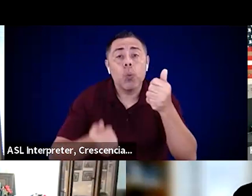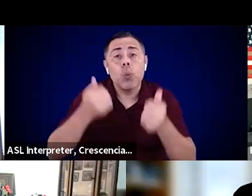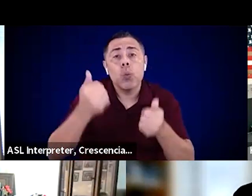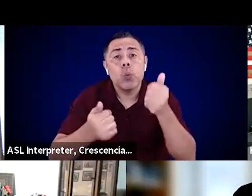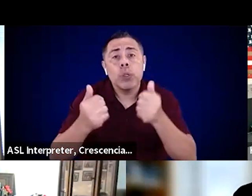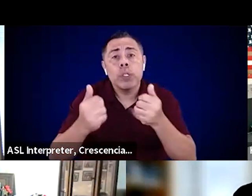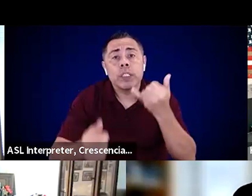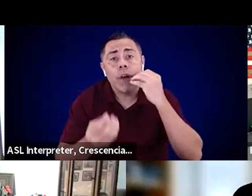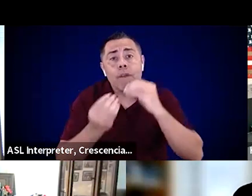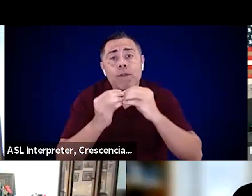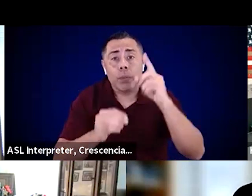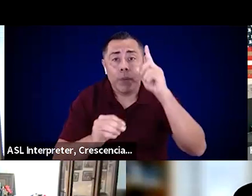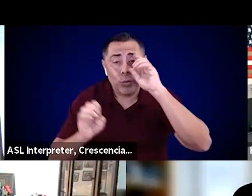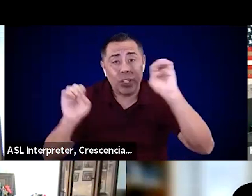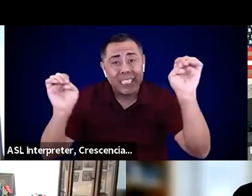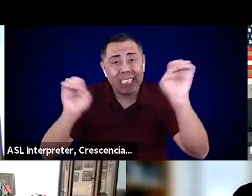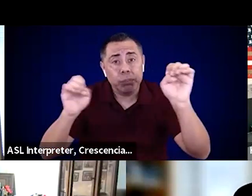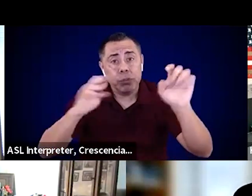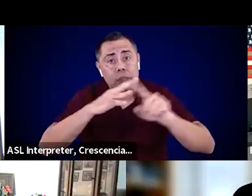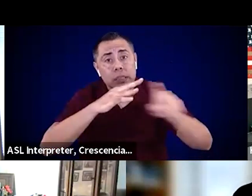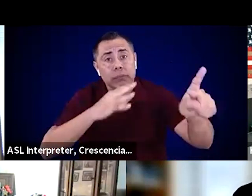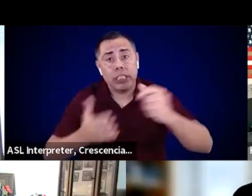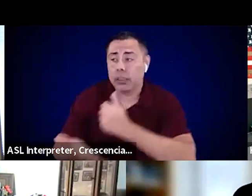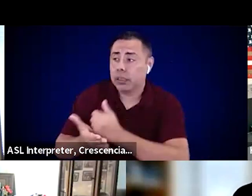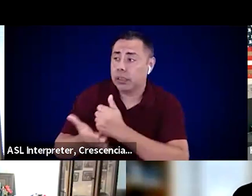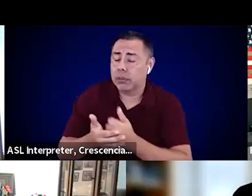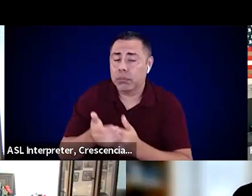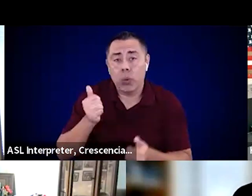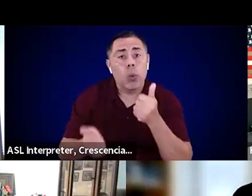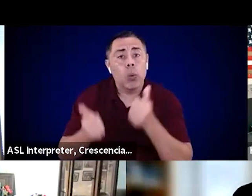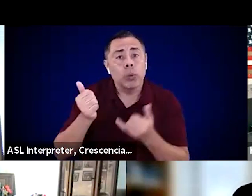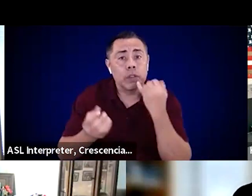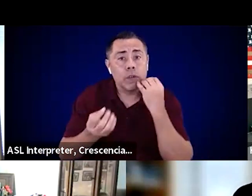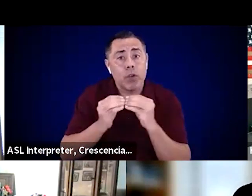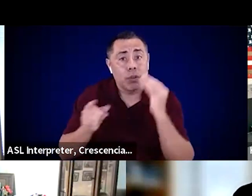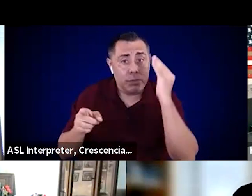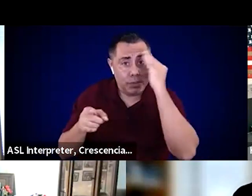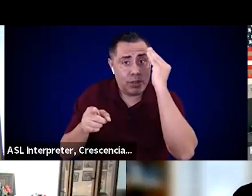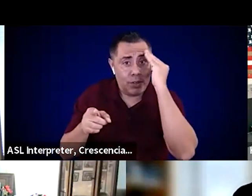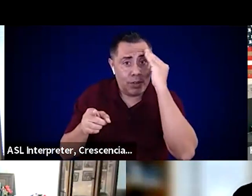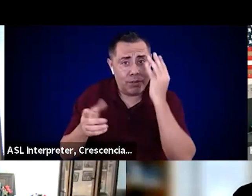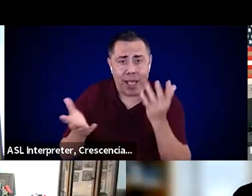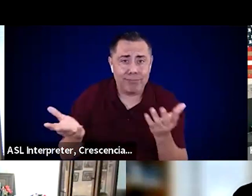emergency evacuation assistance. Right. That needs to change.